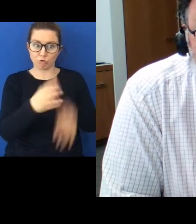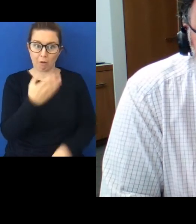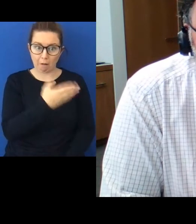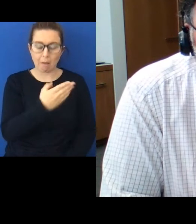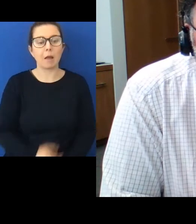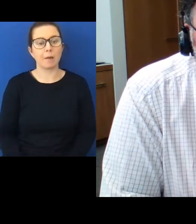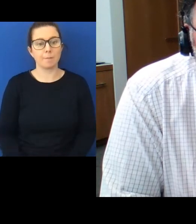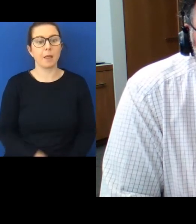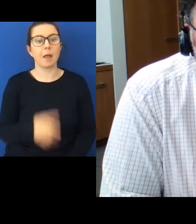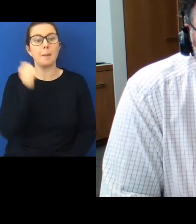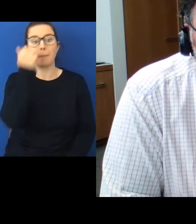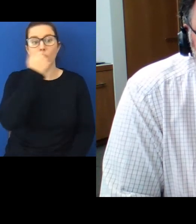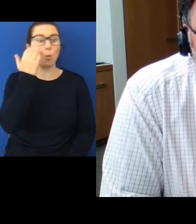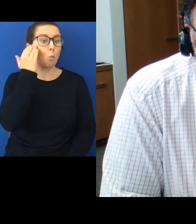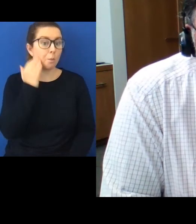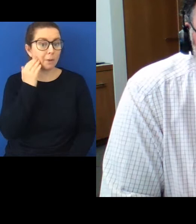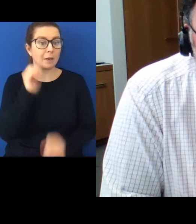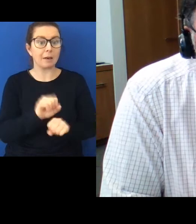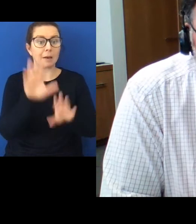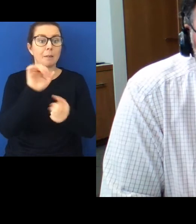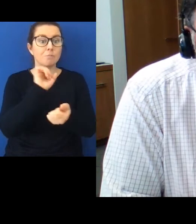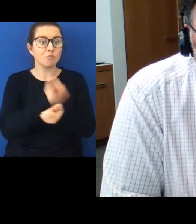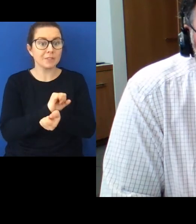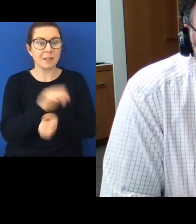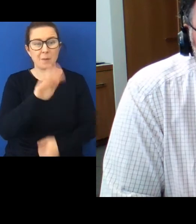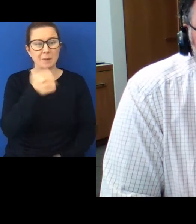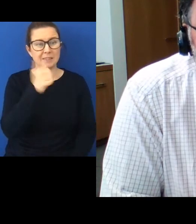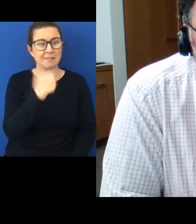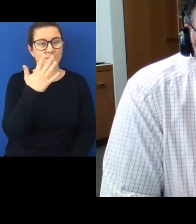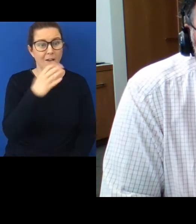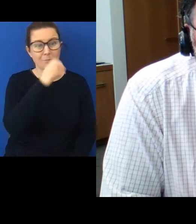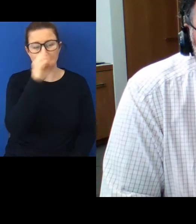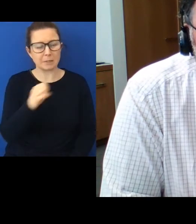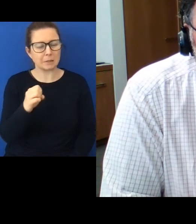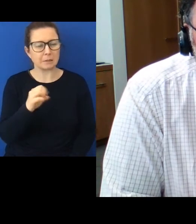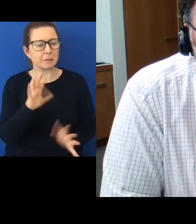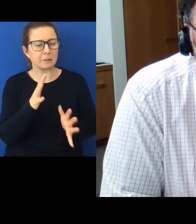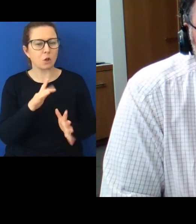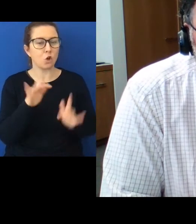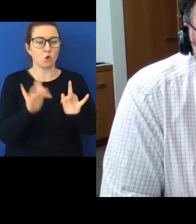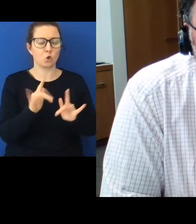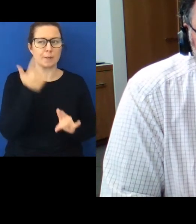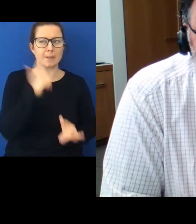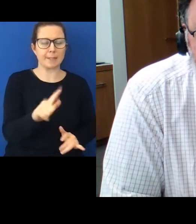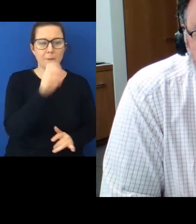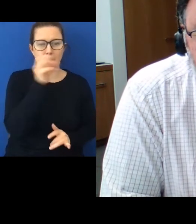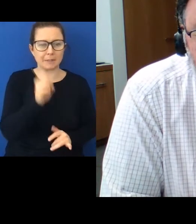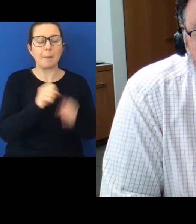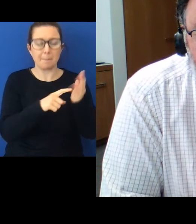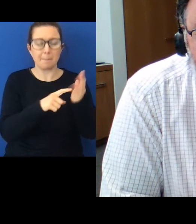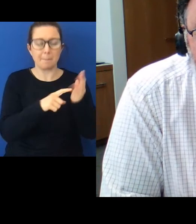Māori women in prison, I think, are 65%, not quite at 70%, but very high.